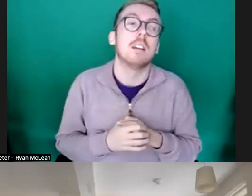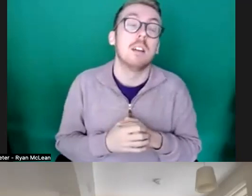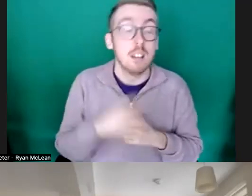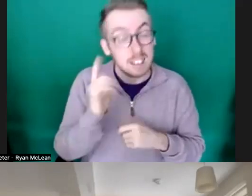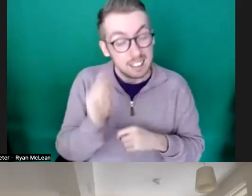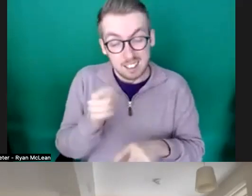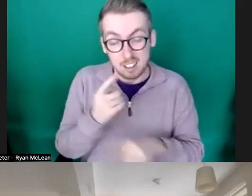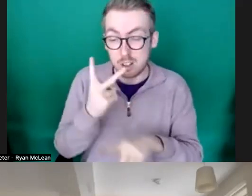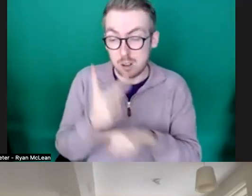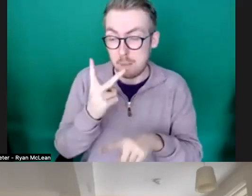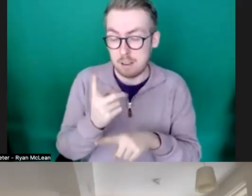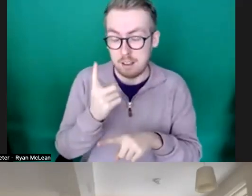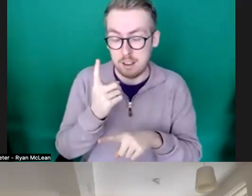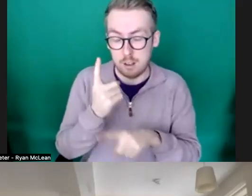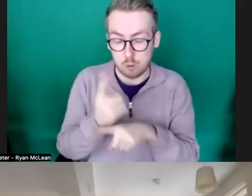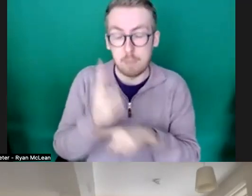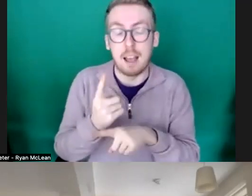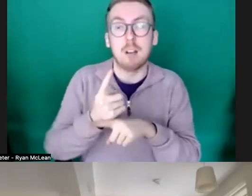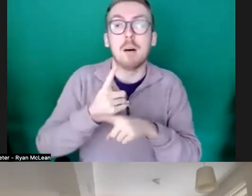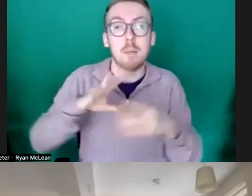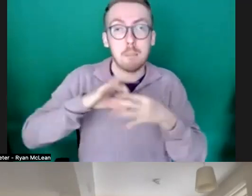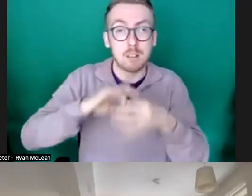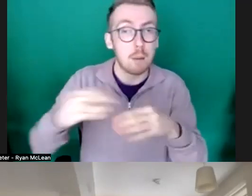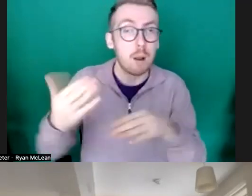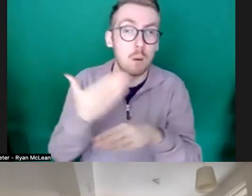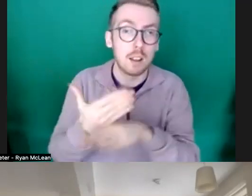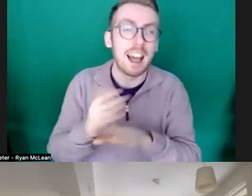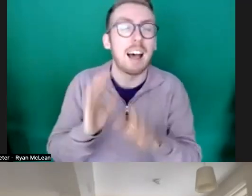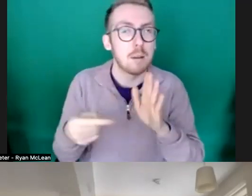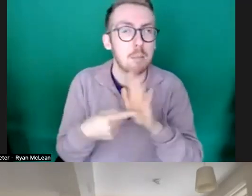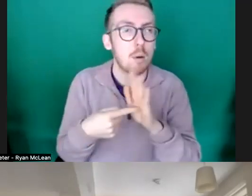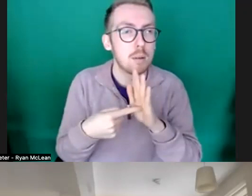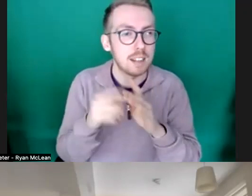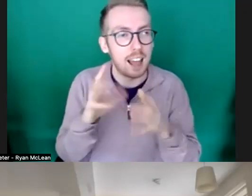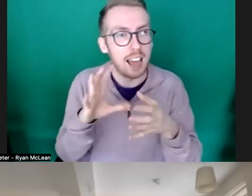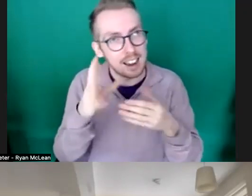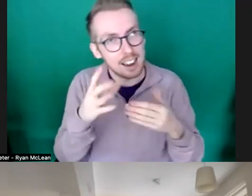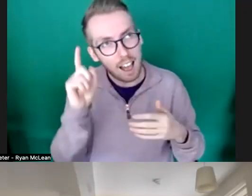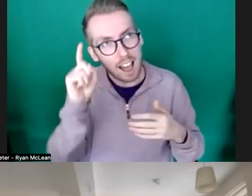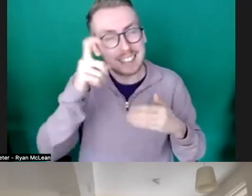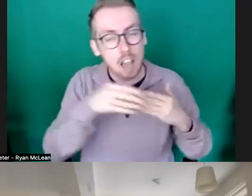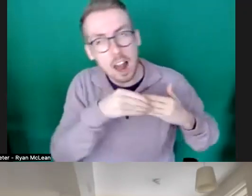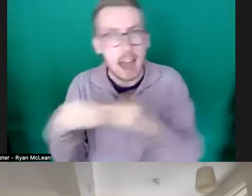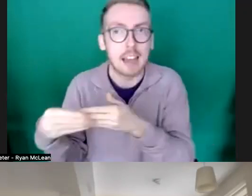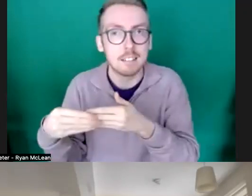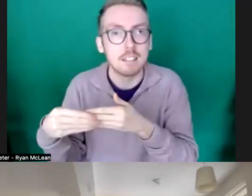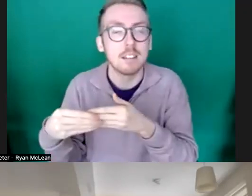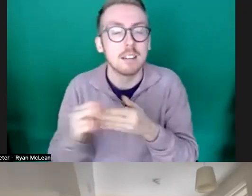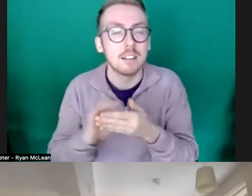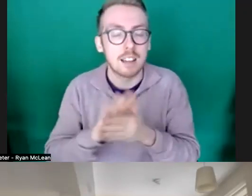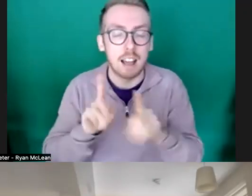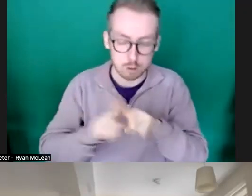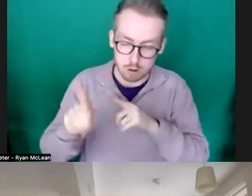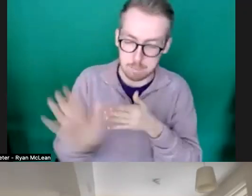it's very important to be kind of led by the idea um and to really focus on describing that as well as